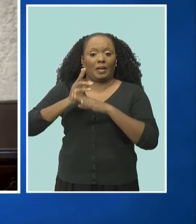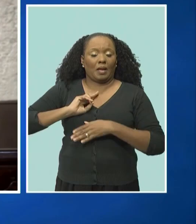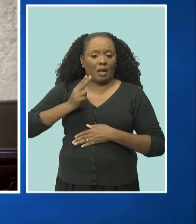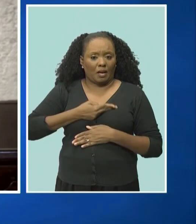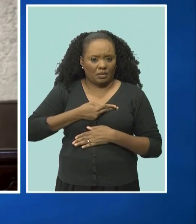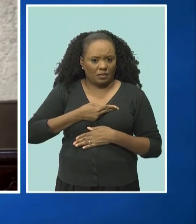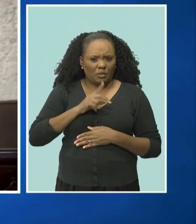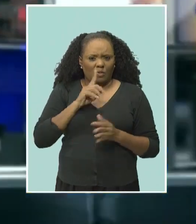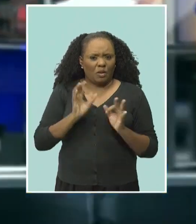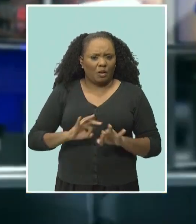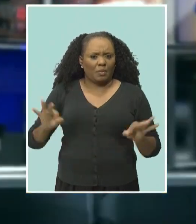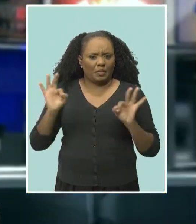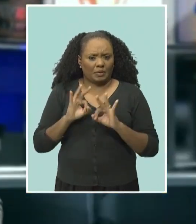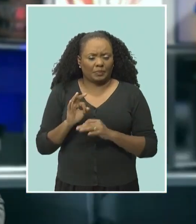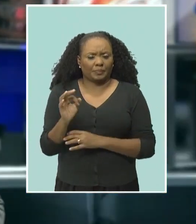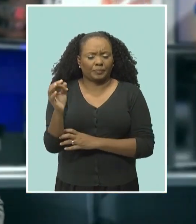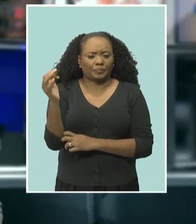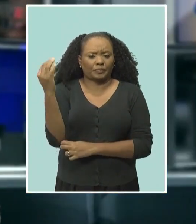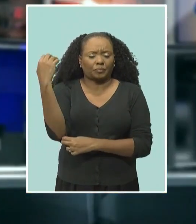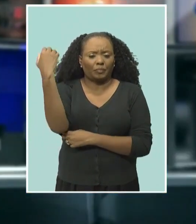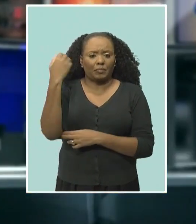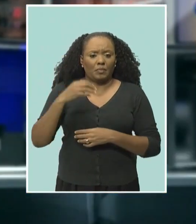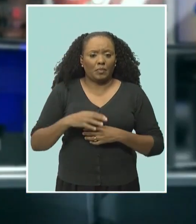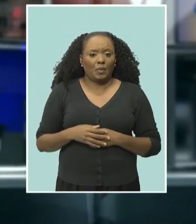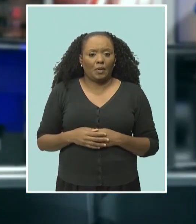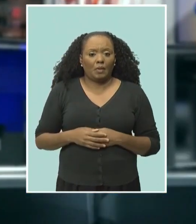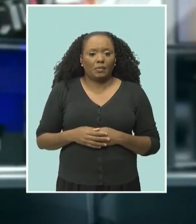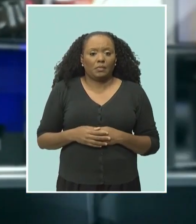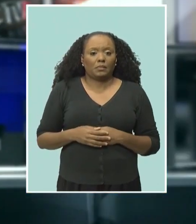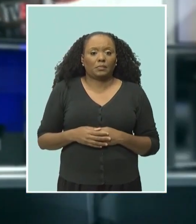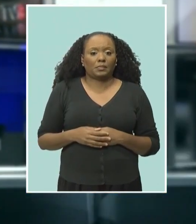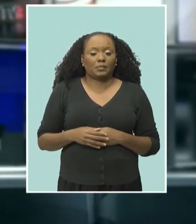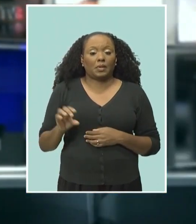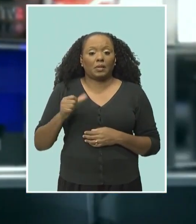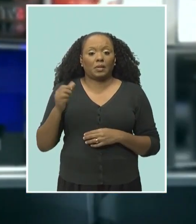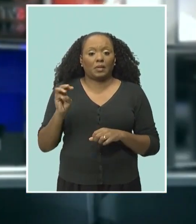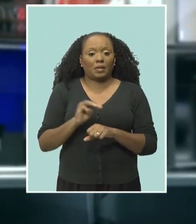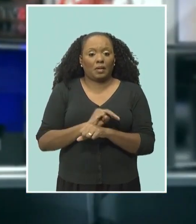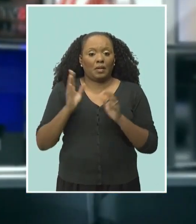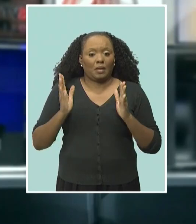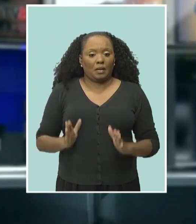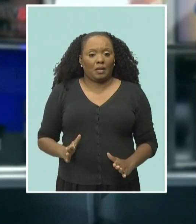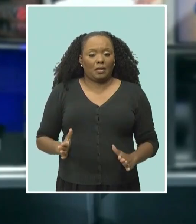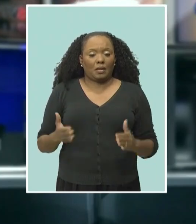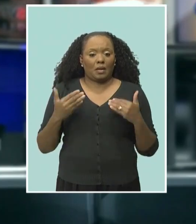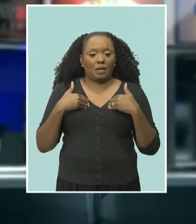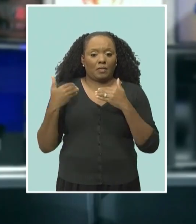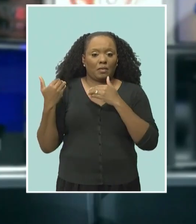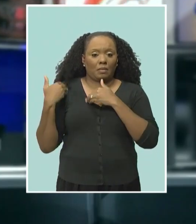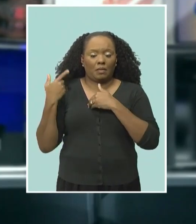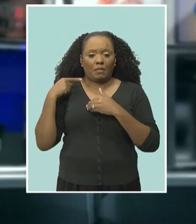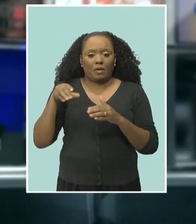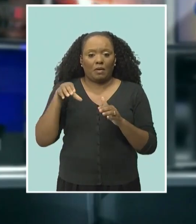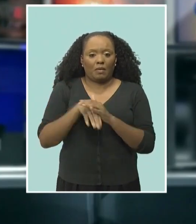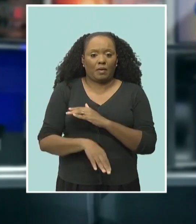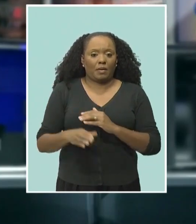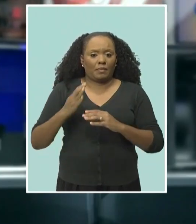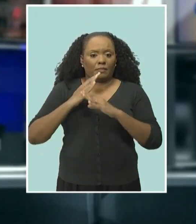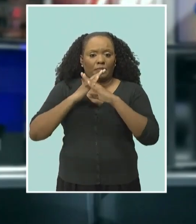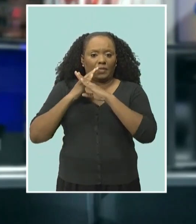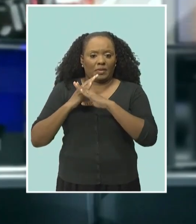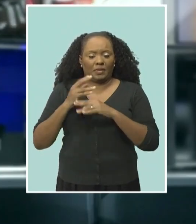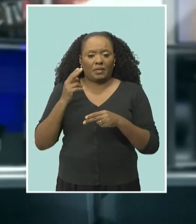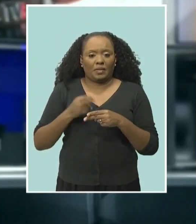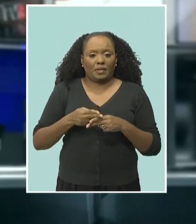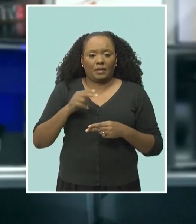important. Now, earlier in the debate, the Minister of State in the Attorney General's office with responsibility for crime prevention,